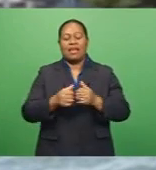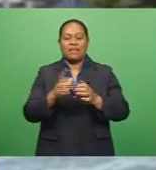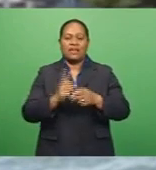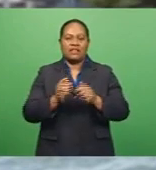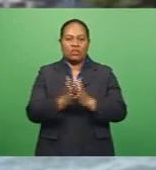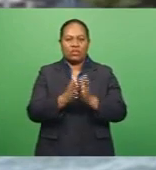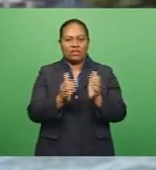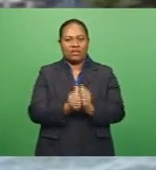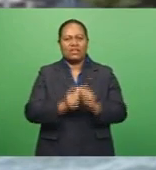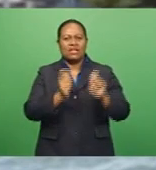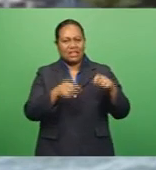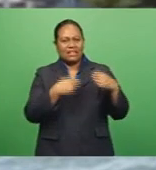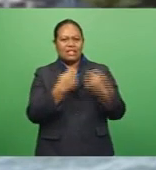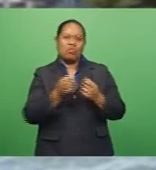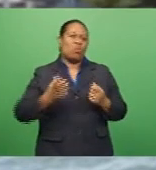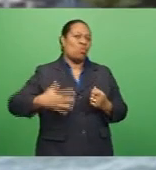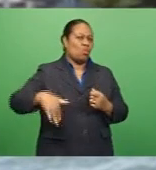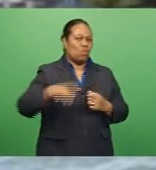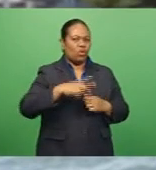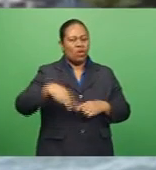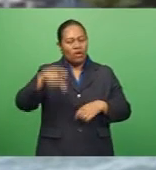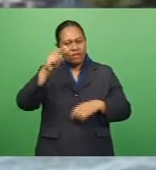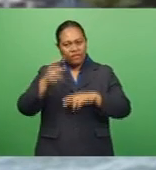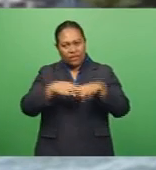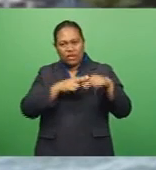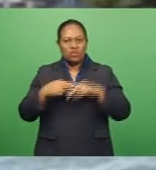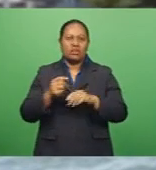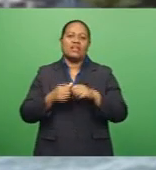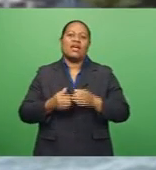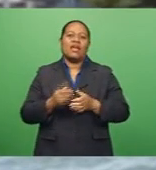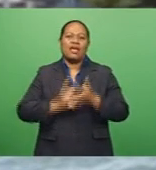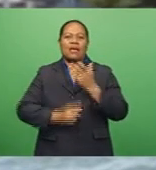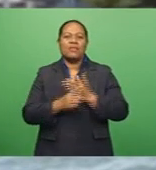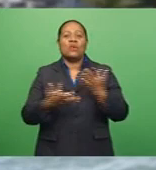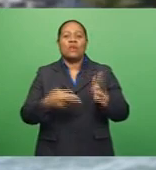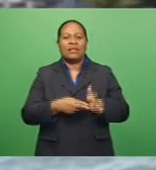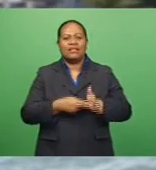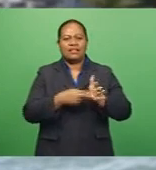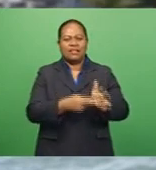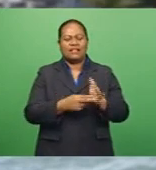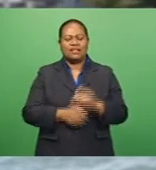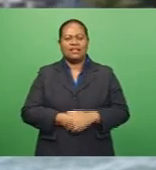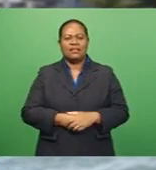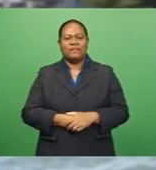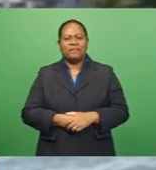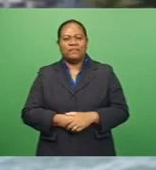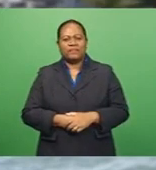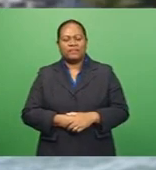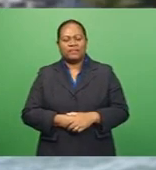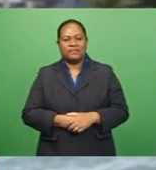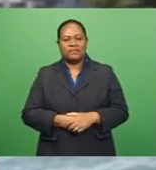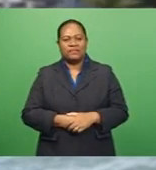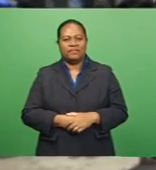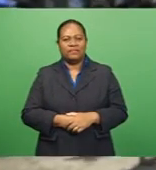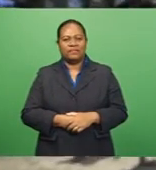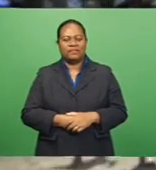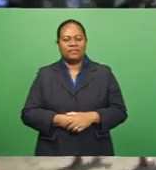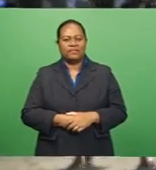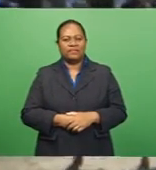Teams from around the country gathered in Nandi for the first meet since the onset of the pandemic. Felipe Naikaso has more.